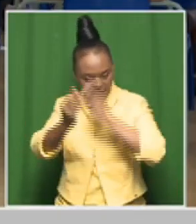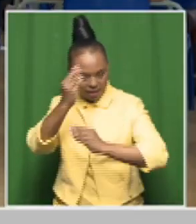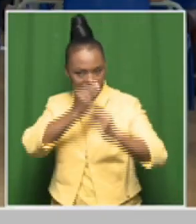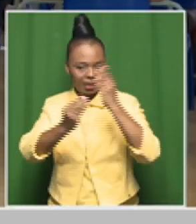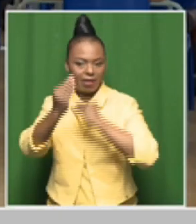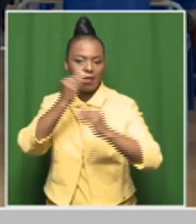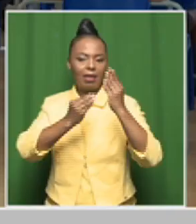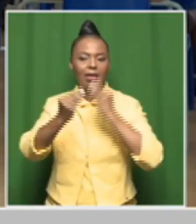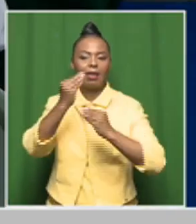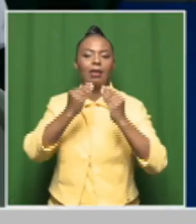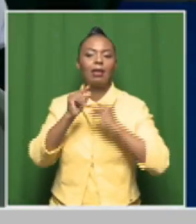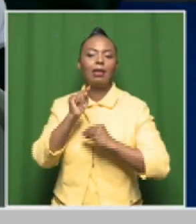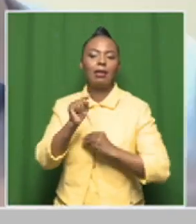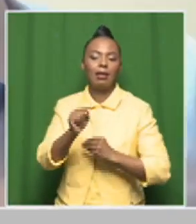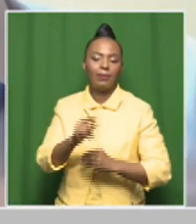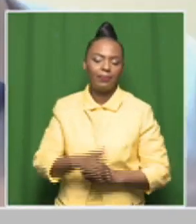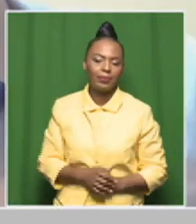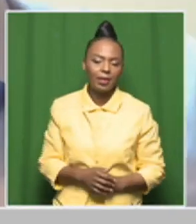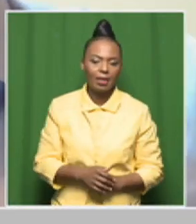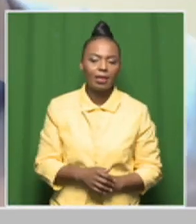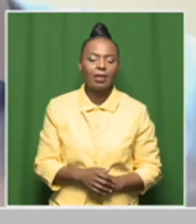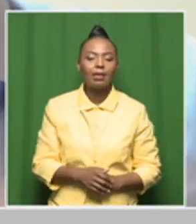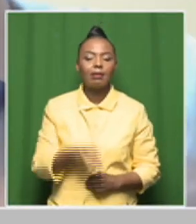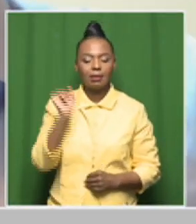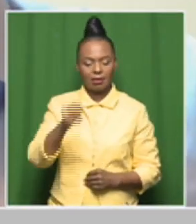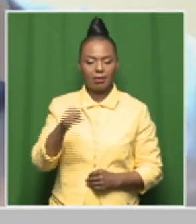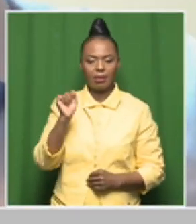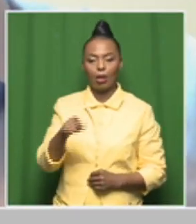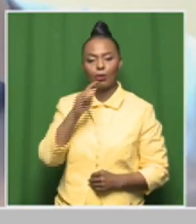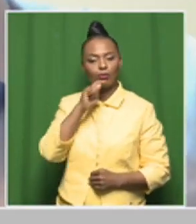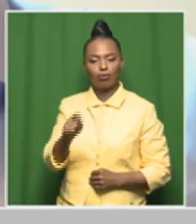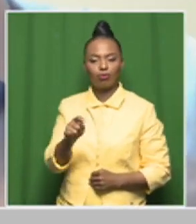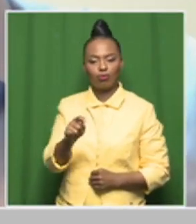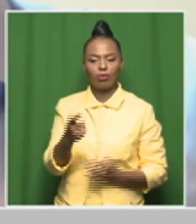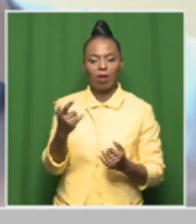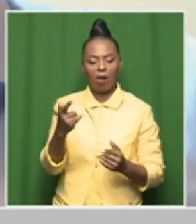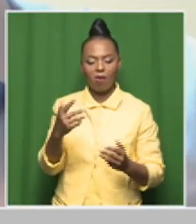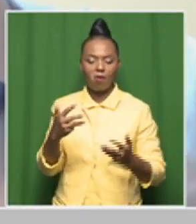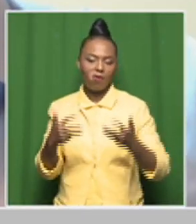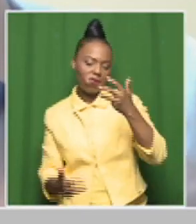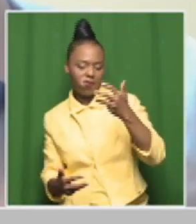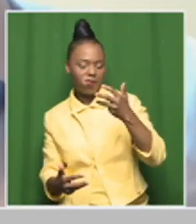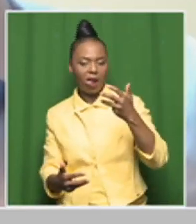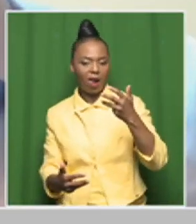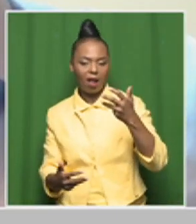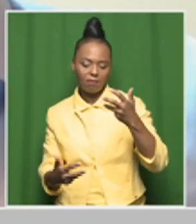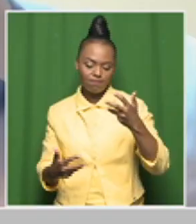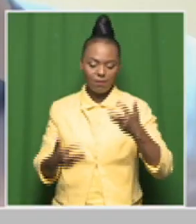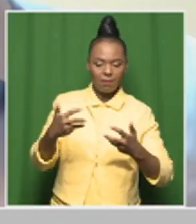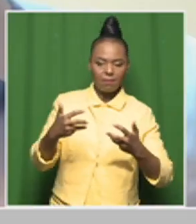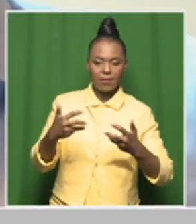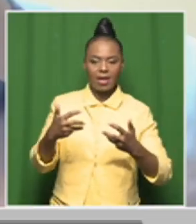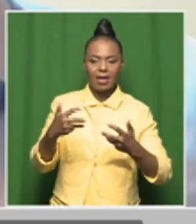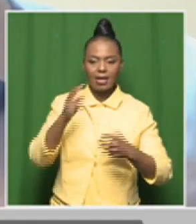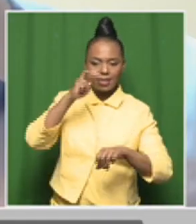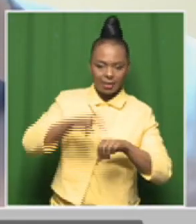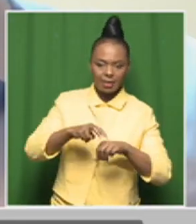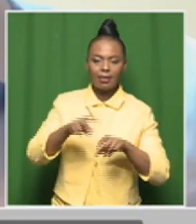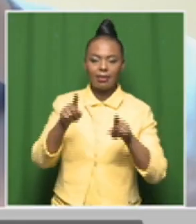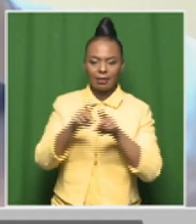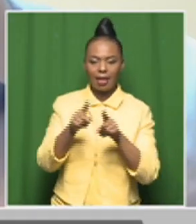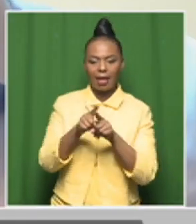experience. Because, Richard, this can't happen in isolation. And so, the need for a stronger public-private partnership comes to the fore.